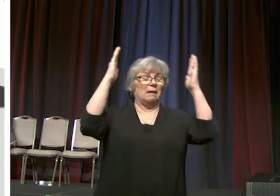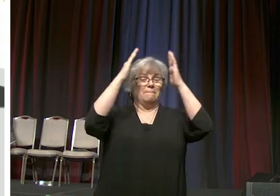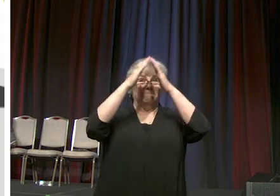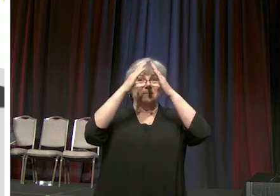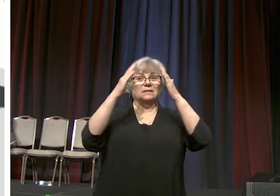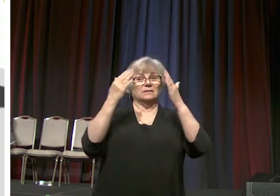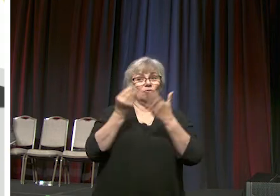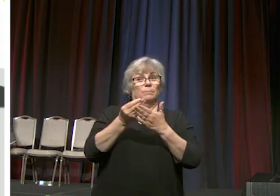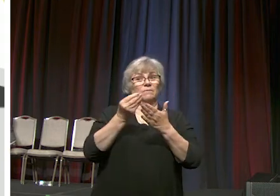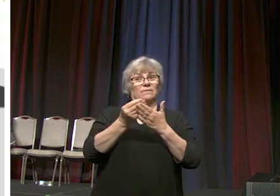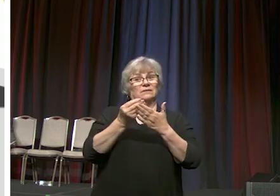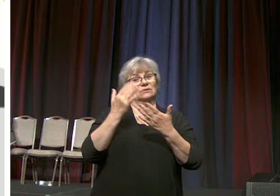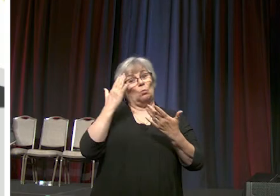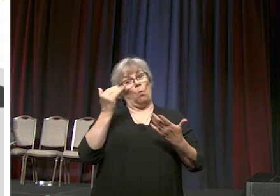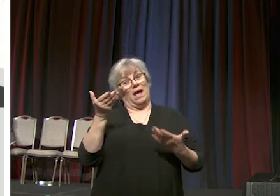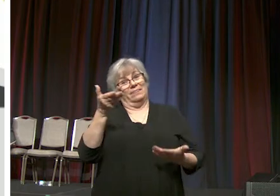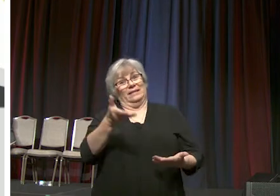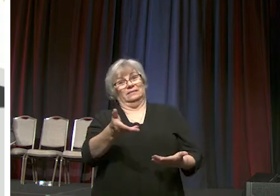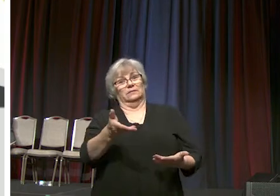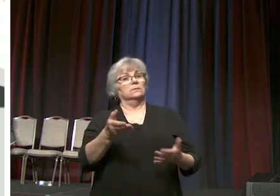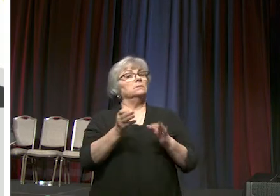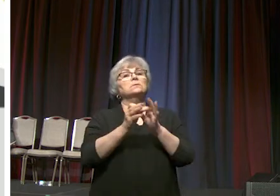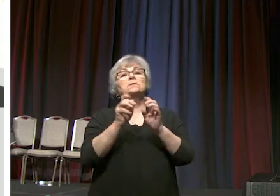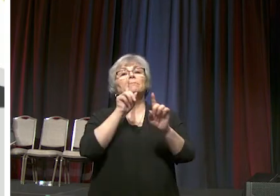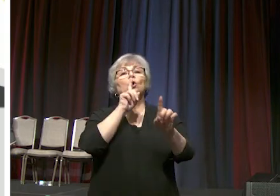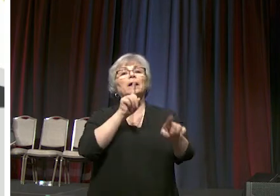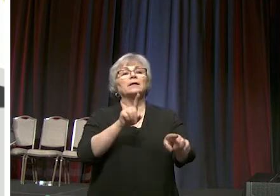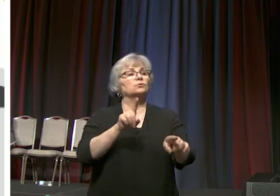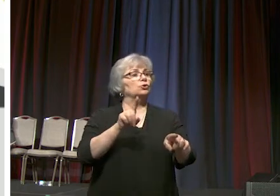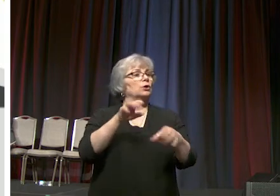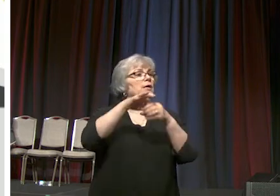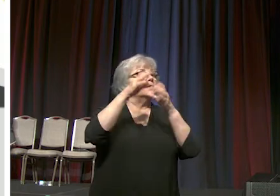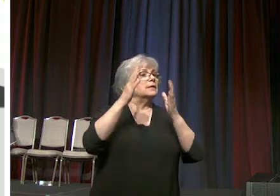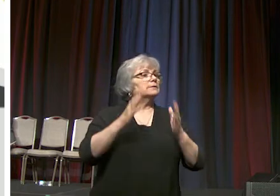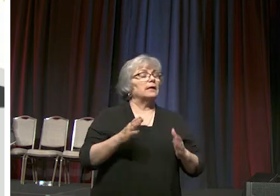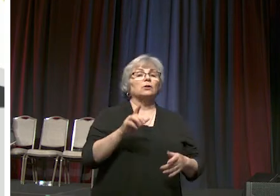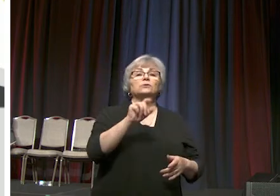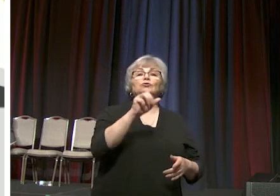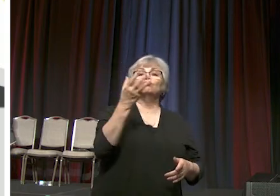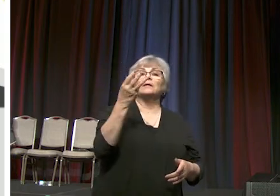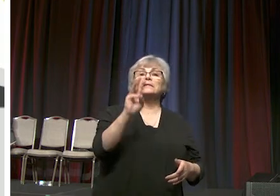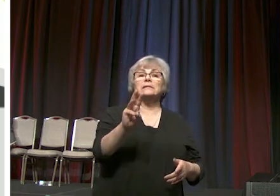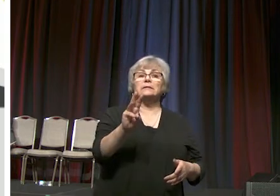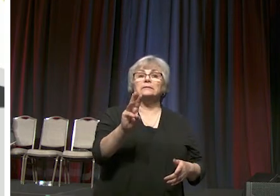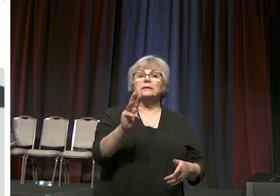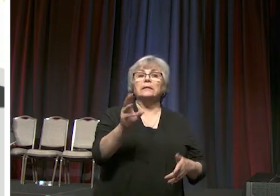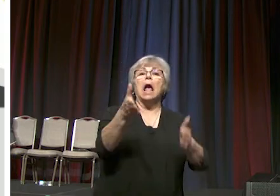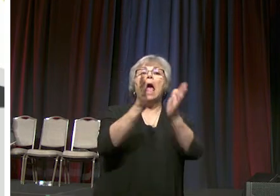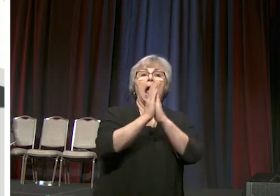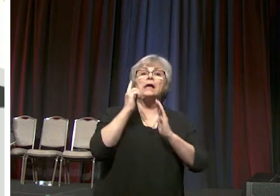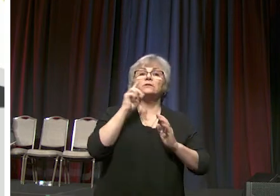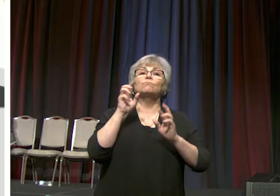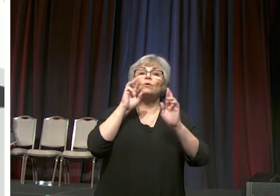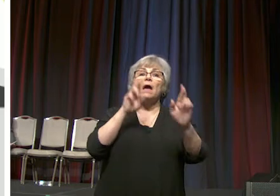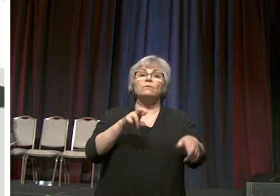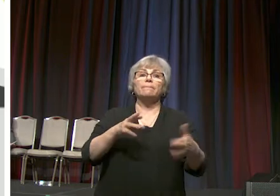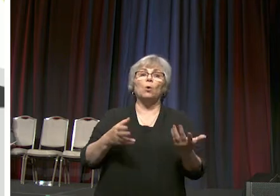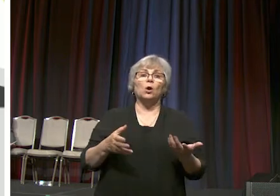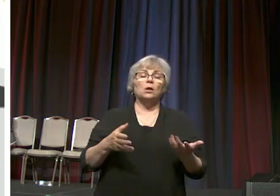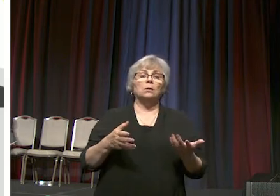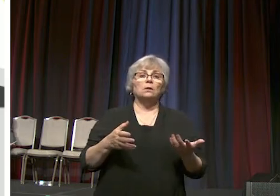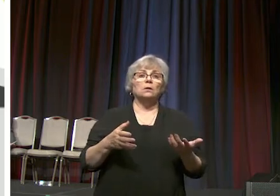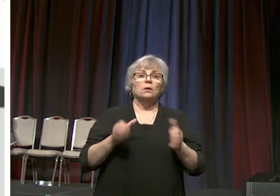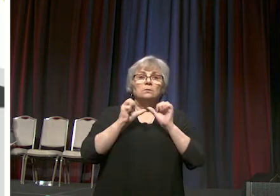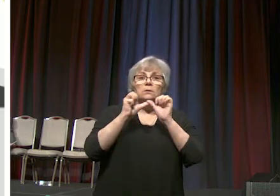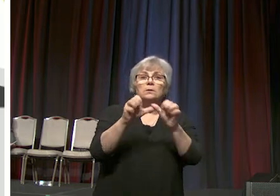why this it's a simple answer the delegates to 2016 asked for this report the standing committee